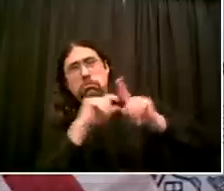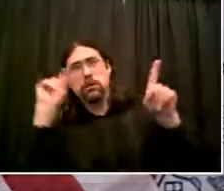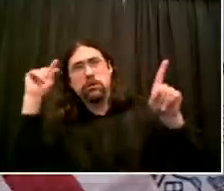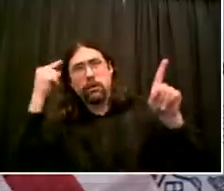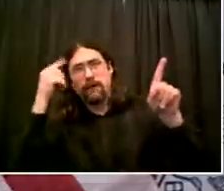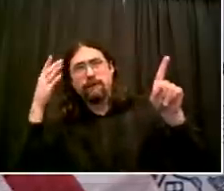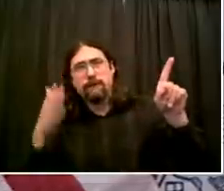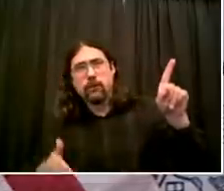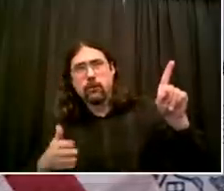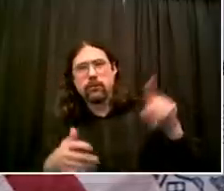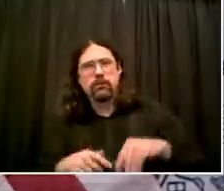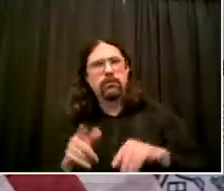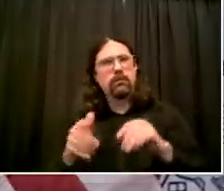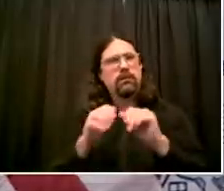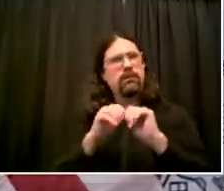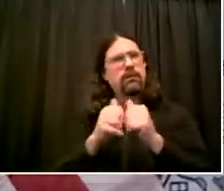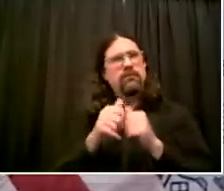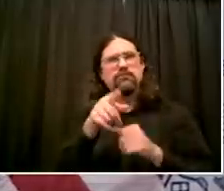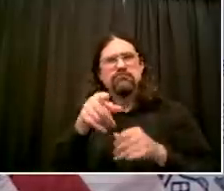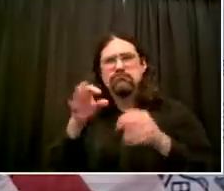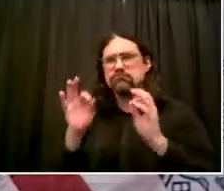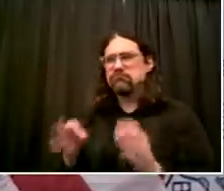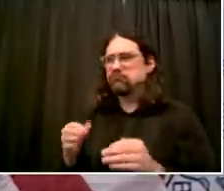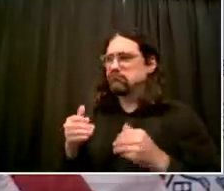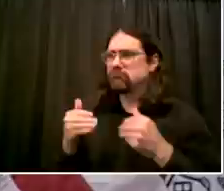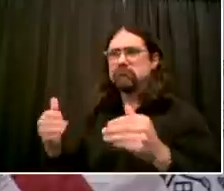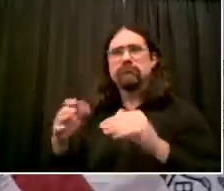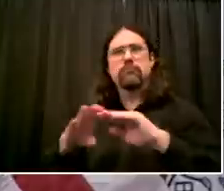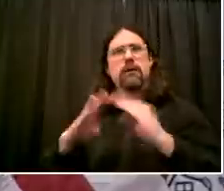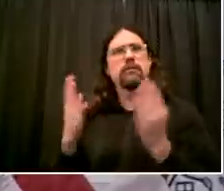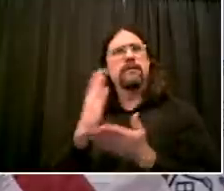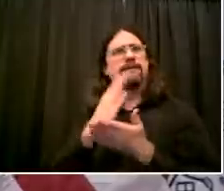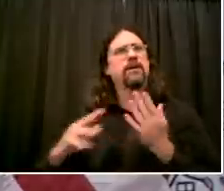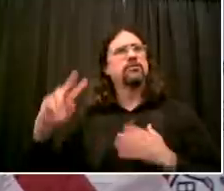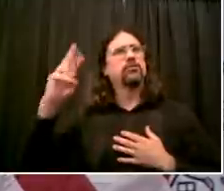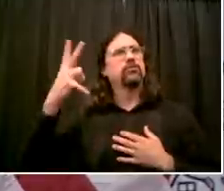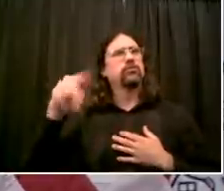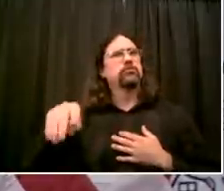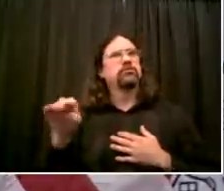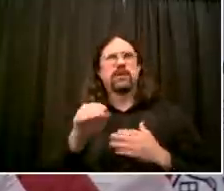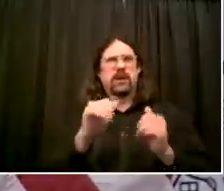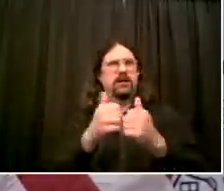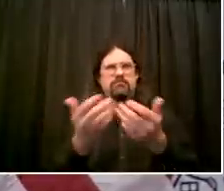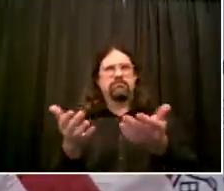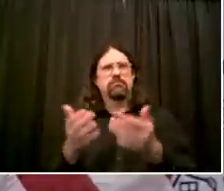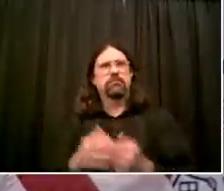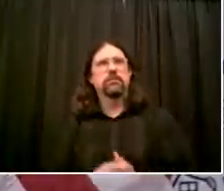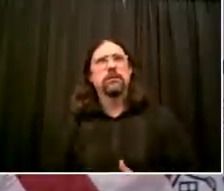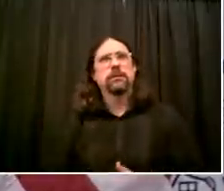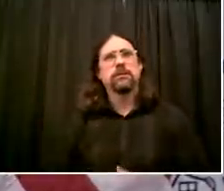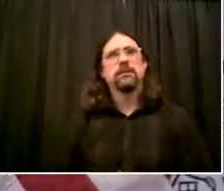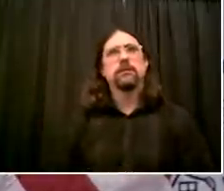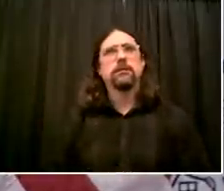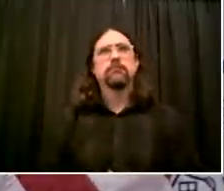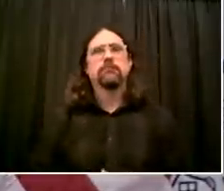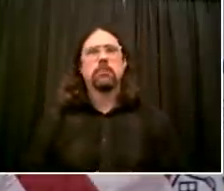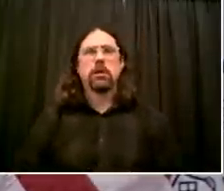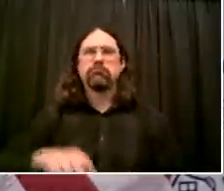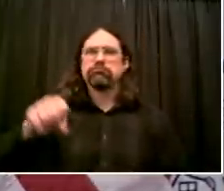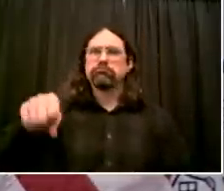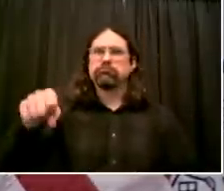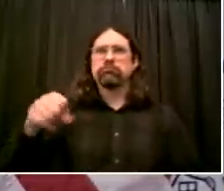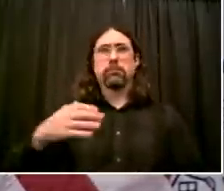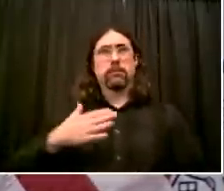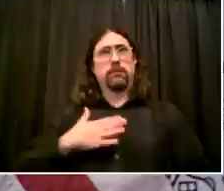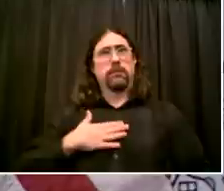governor and his team now over the last week or more. And there's been, I really believe, a high degree